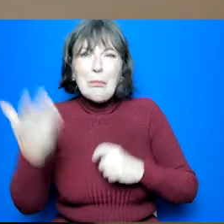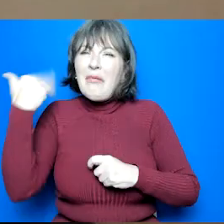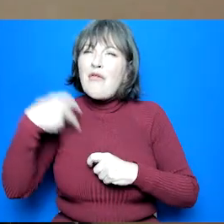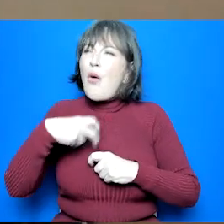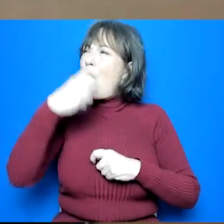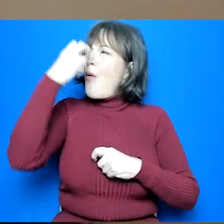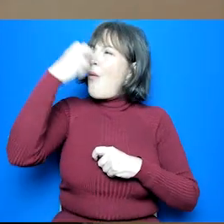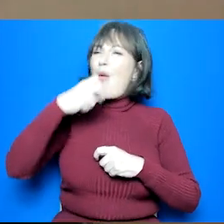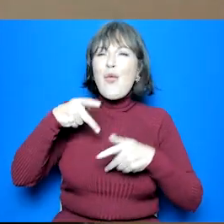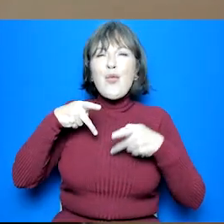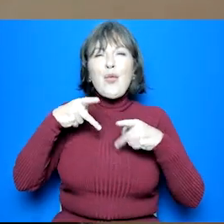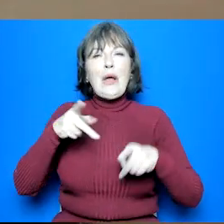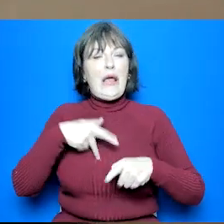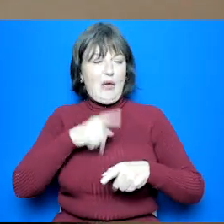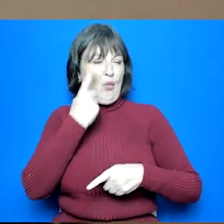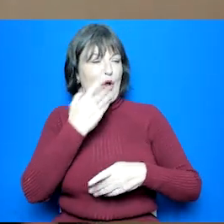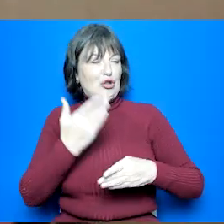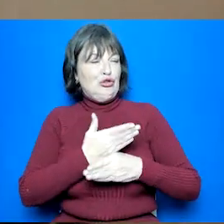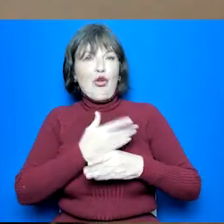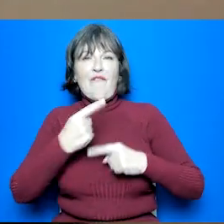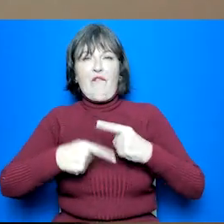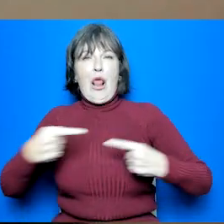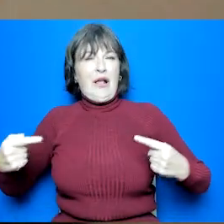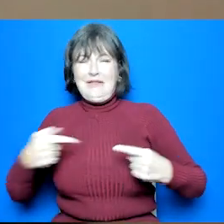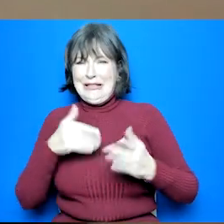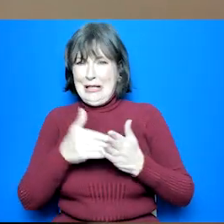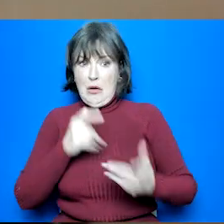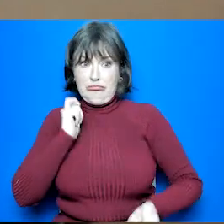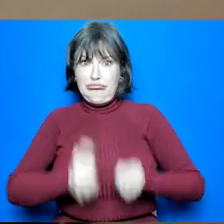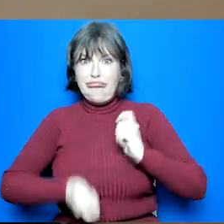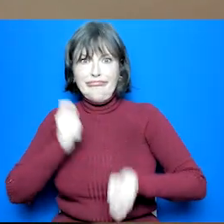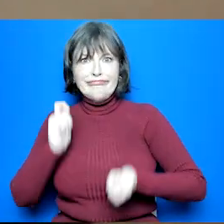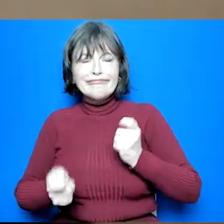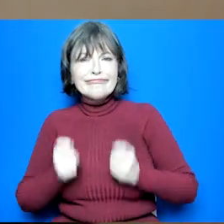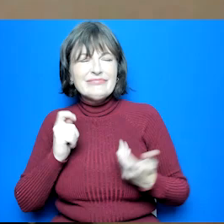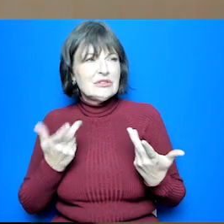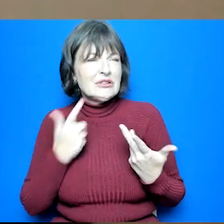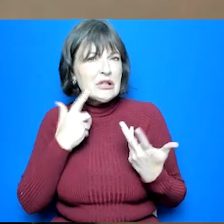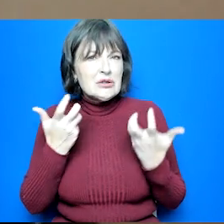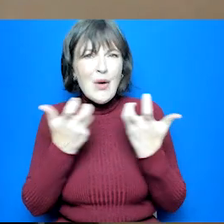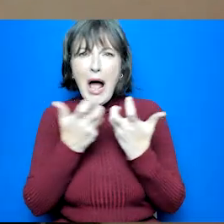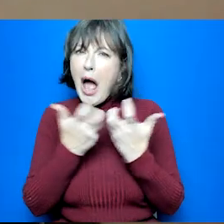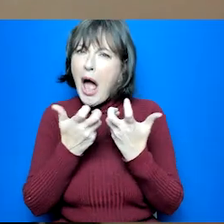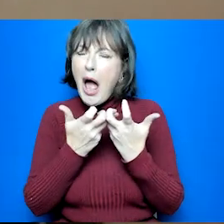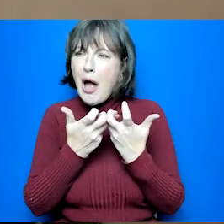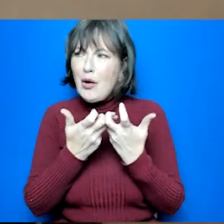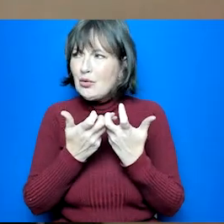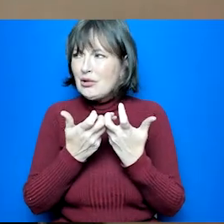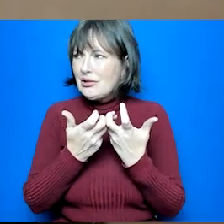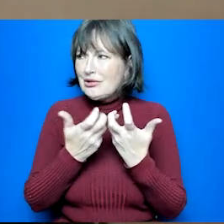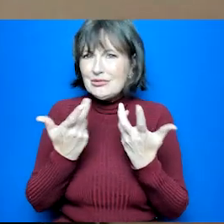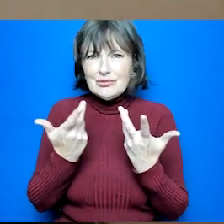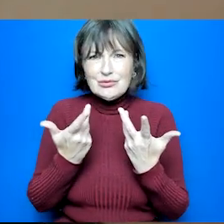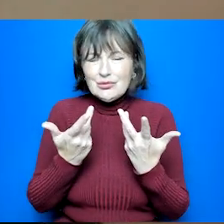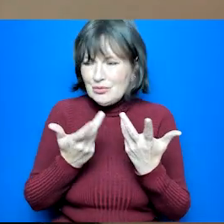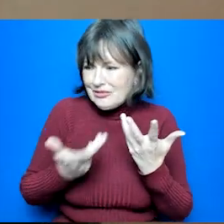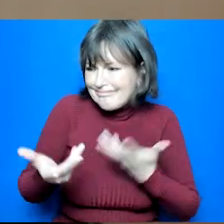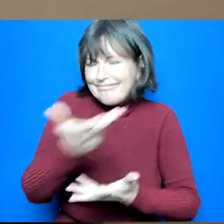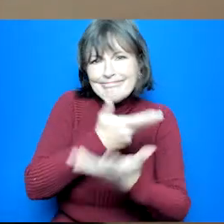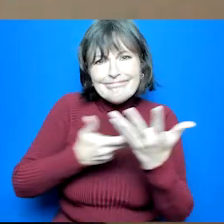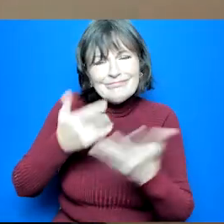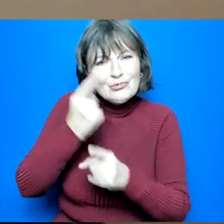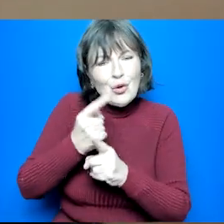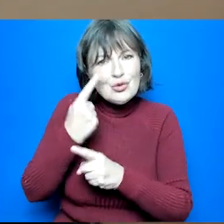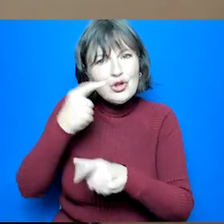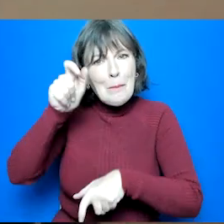expected that someone will remain in the same career during their lifetime and how do we kind of work that into the work that we do with pupils in